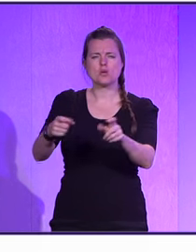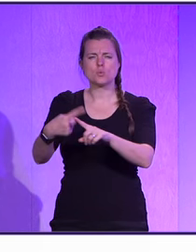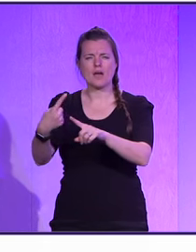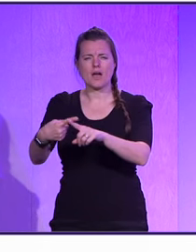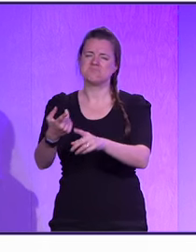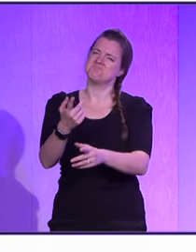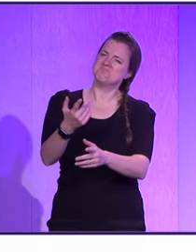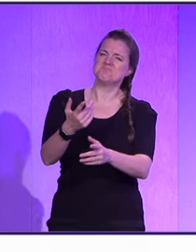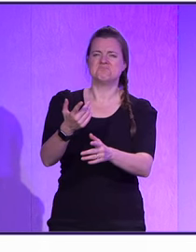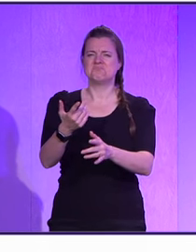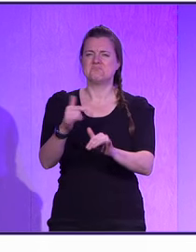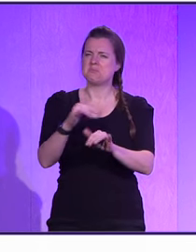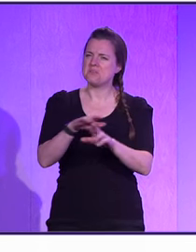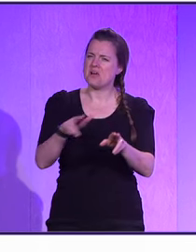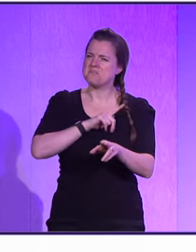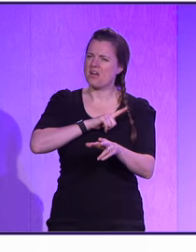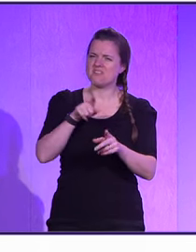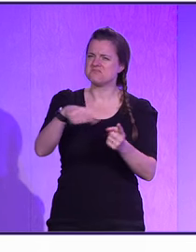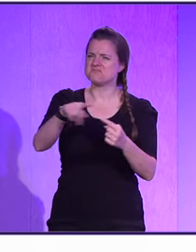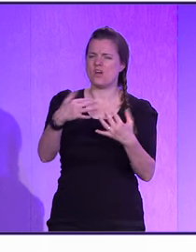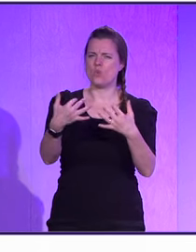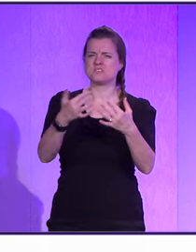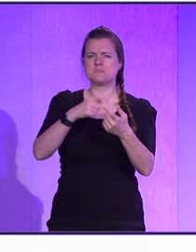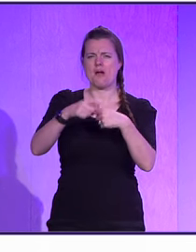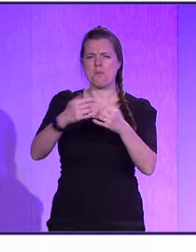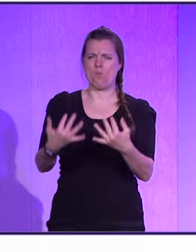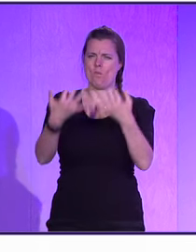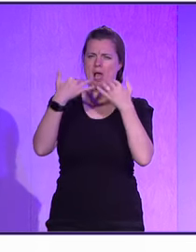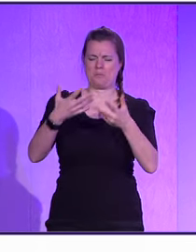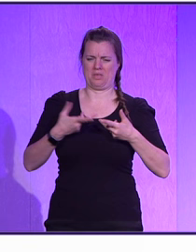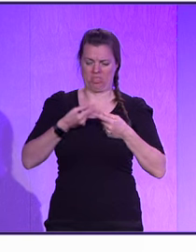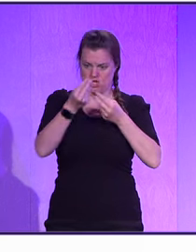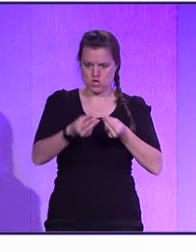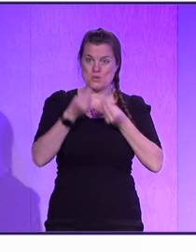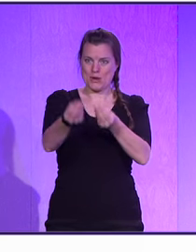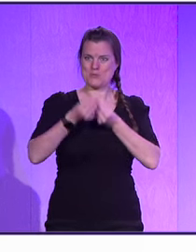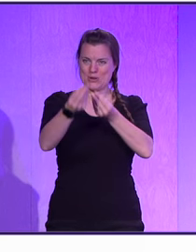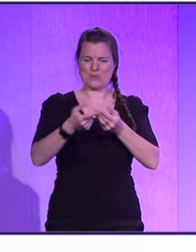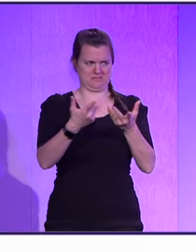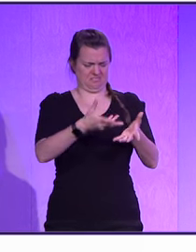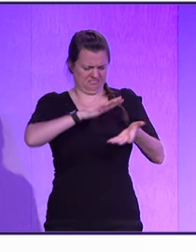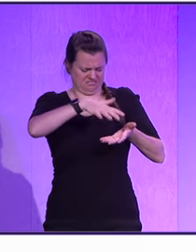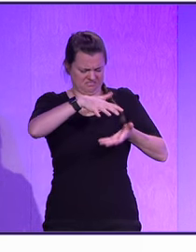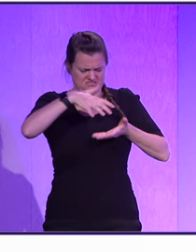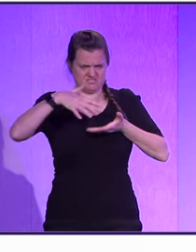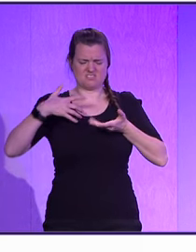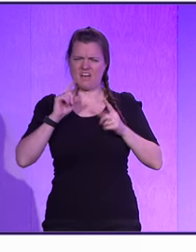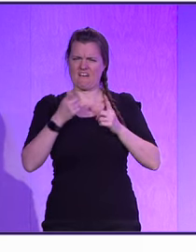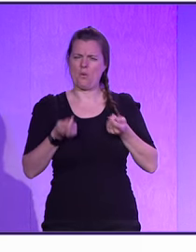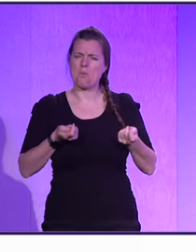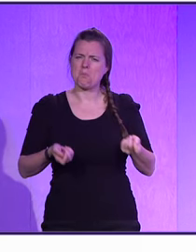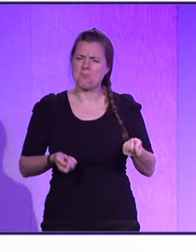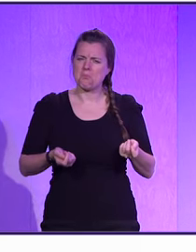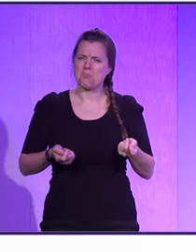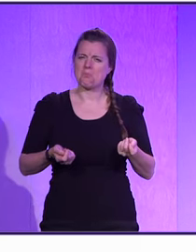The way that I see it, and that resonates the article with me, is that it's, we had the generalists or